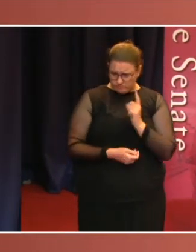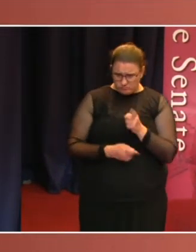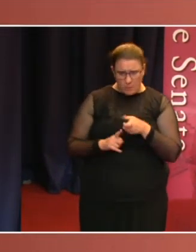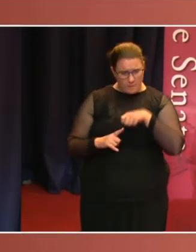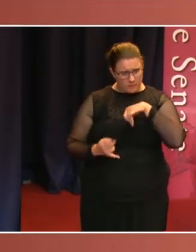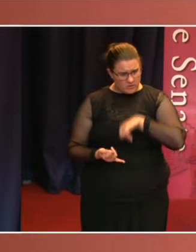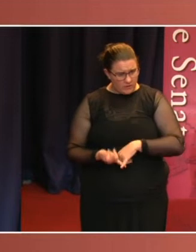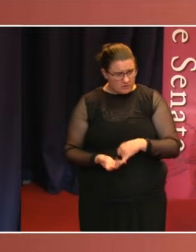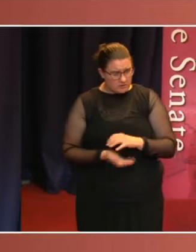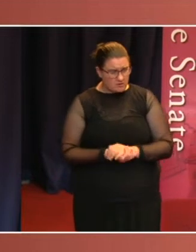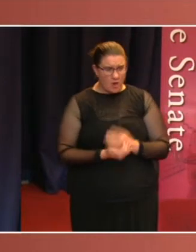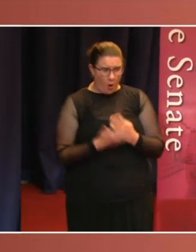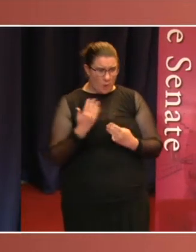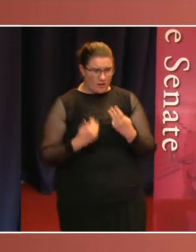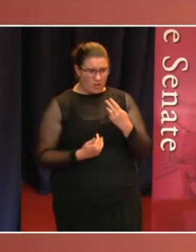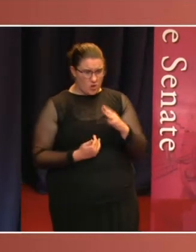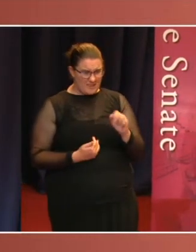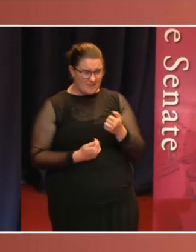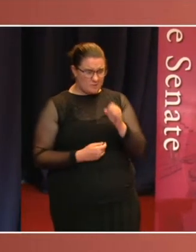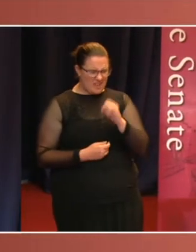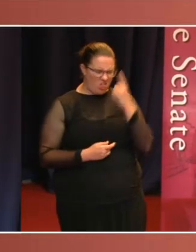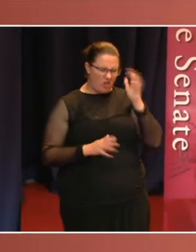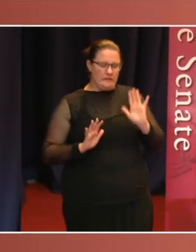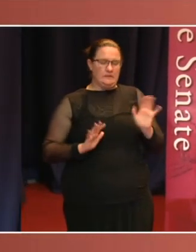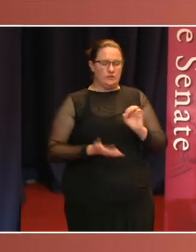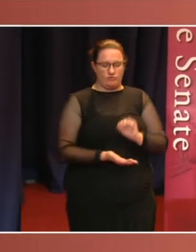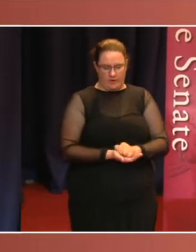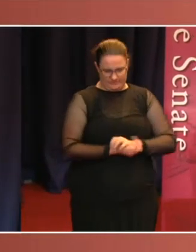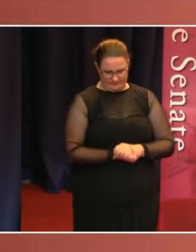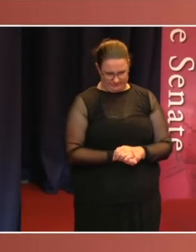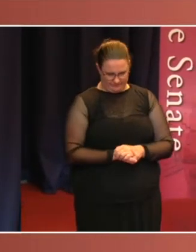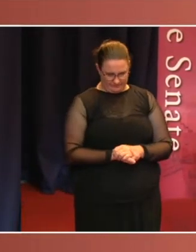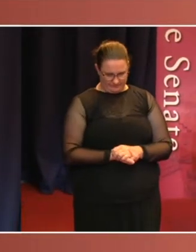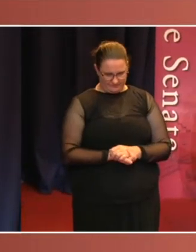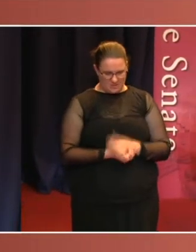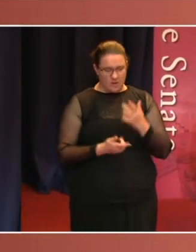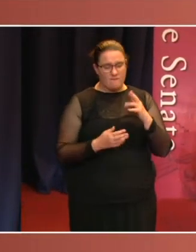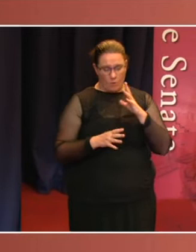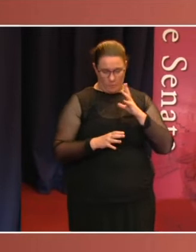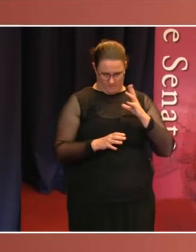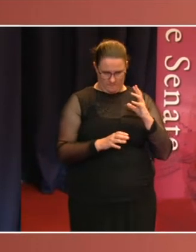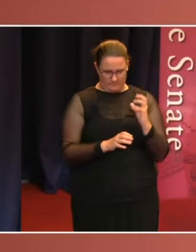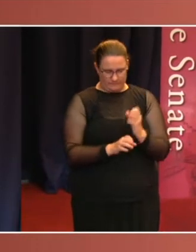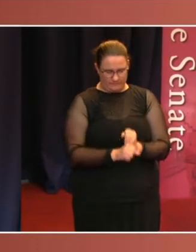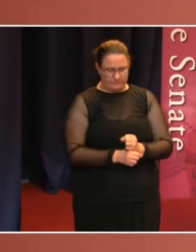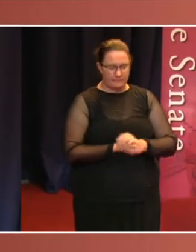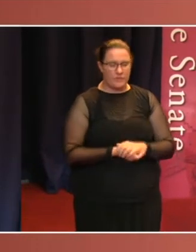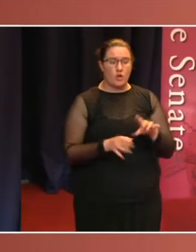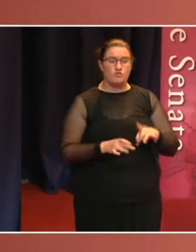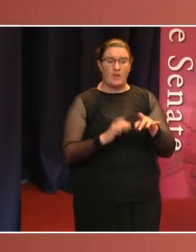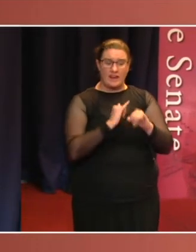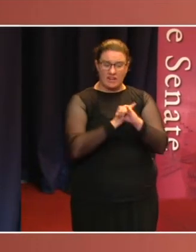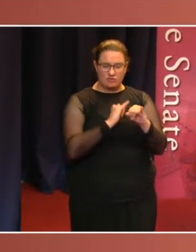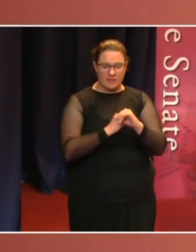move. Only 36% thought not. In conclusion, the Australian Institute's polling